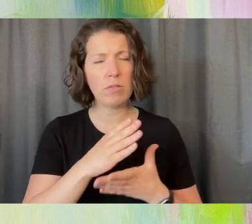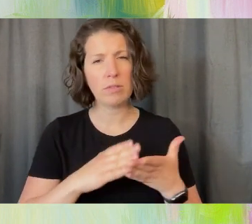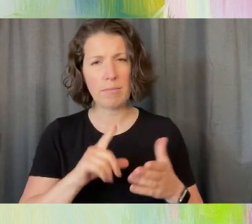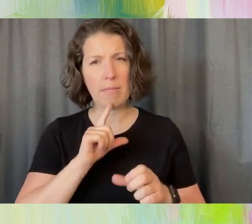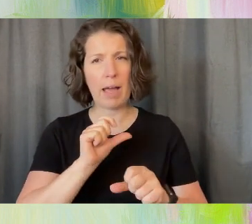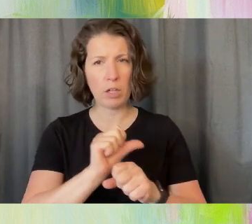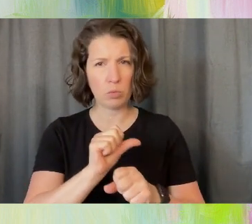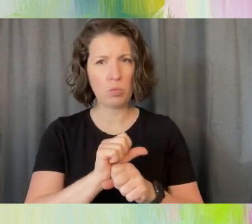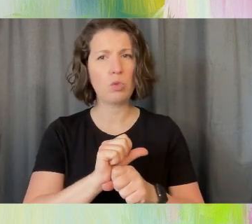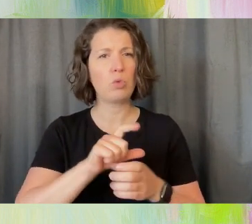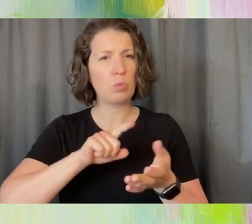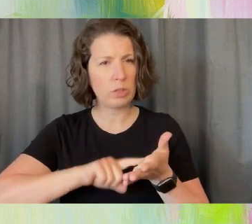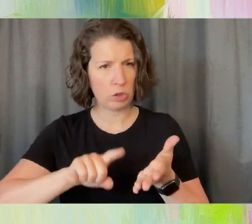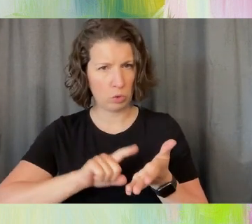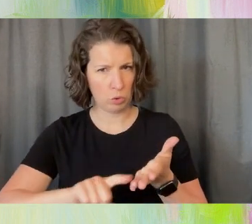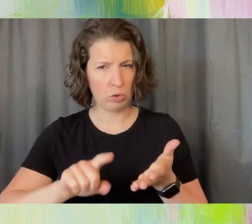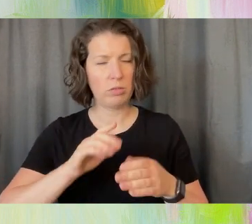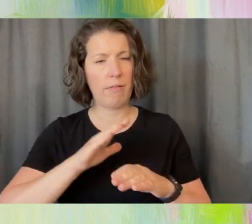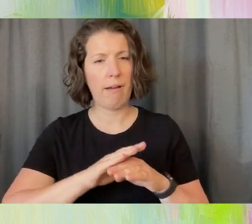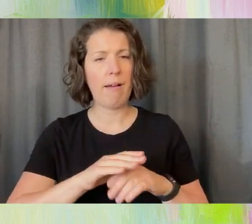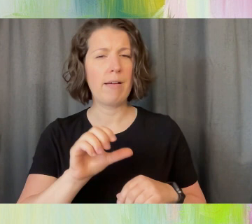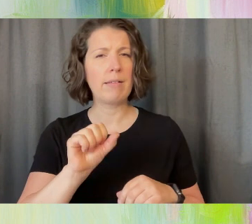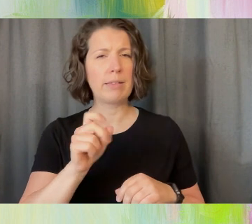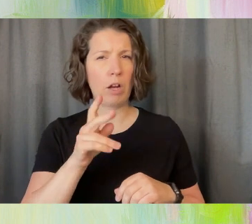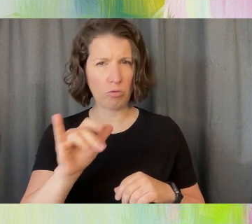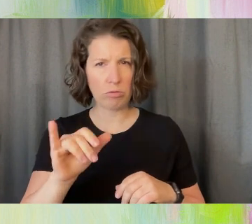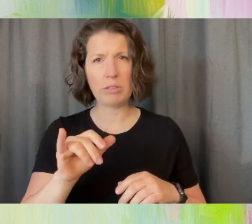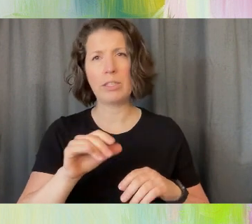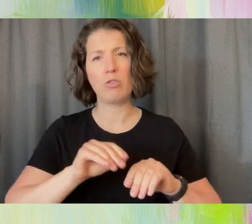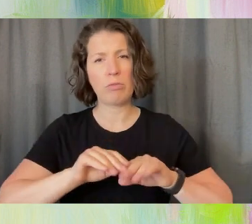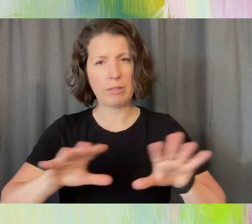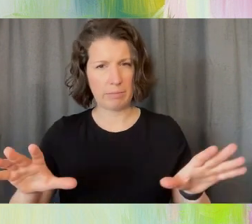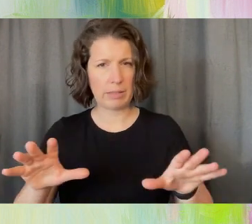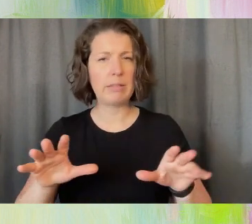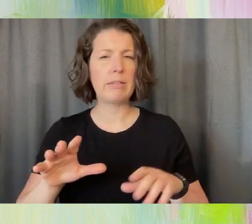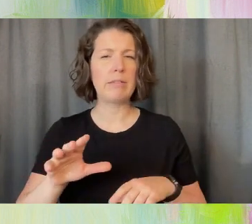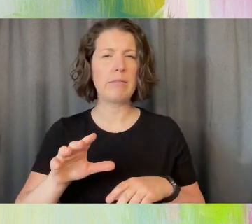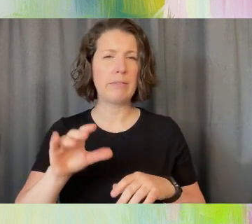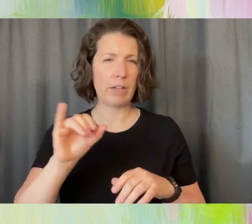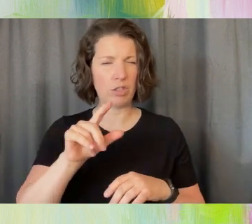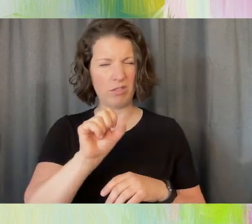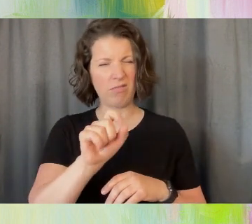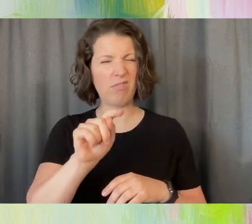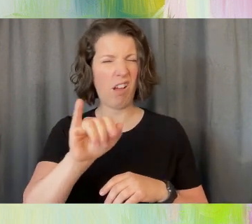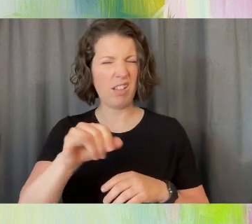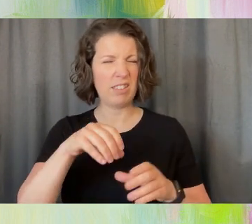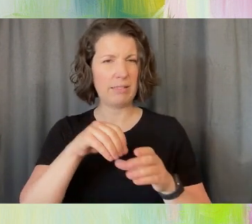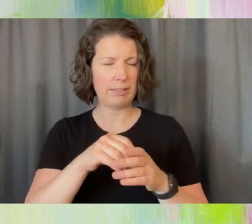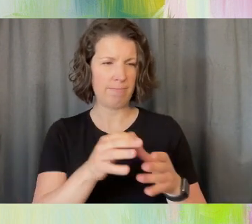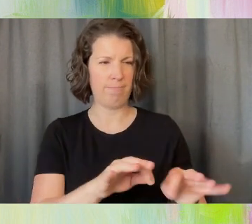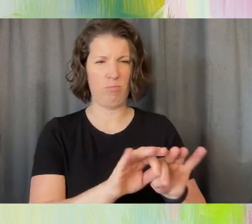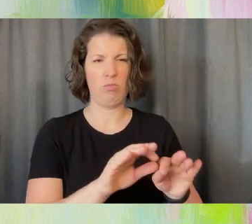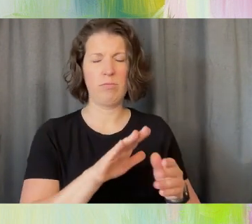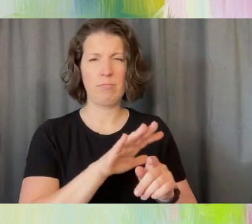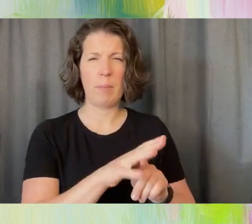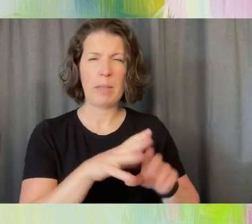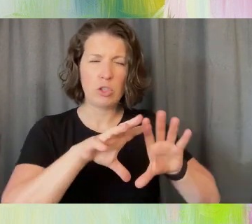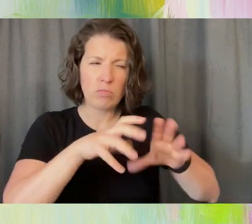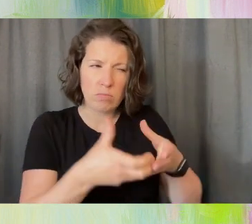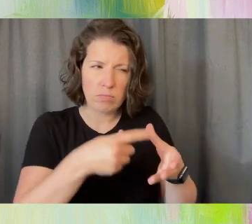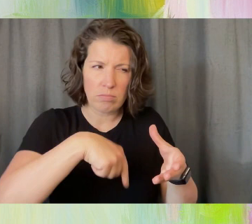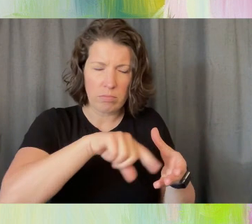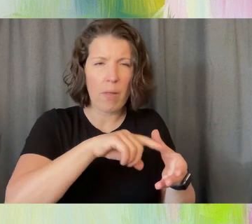on sexually transmitted infections in key populations, meaning populations that could be